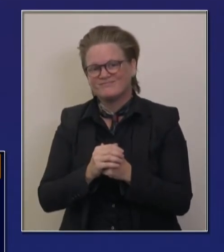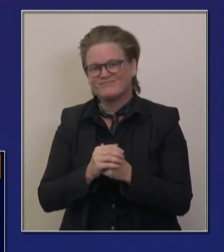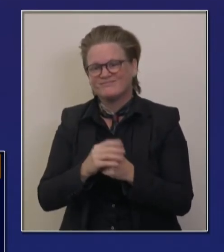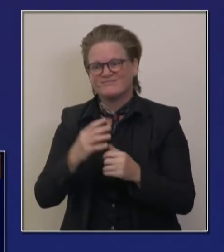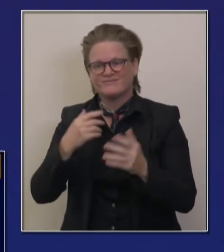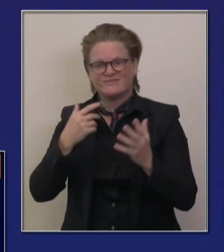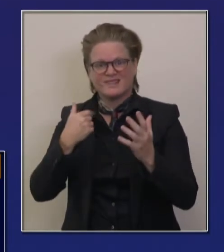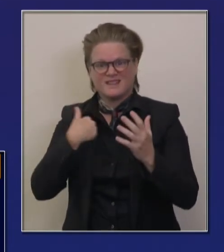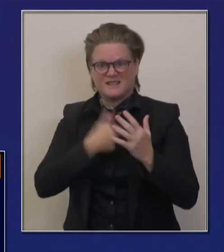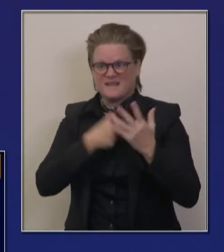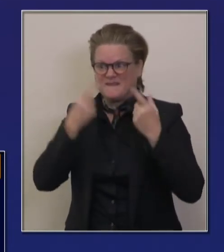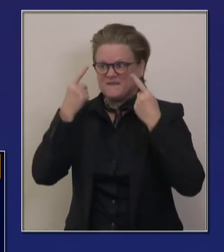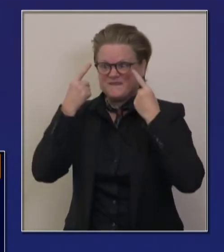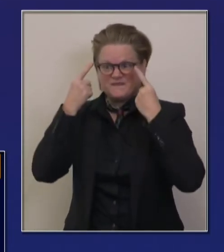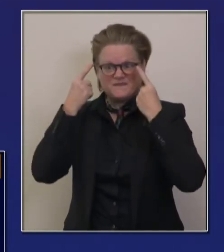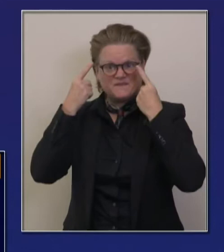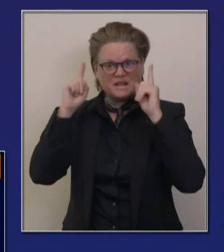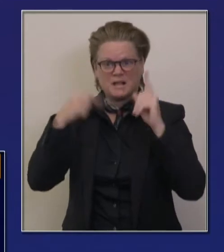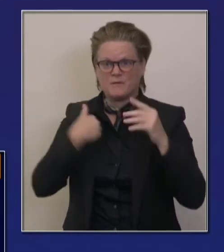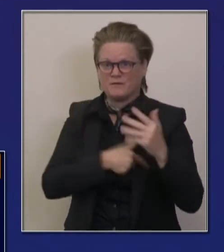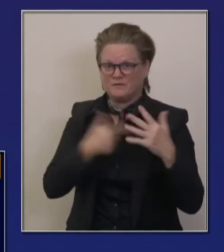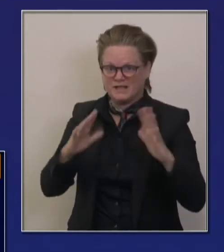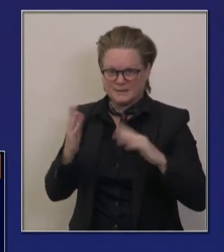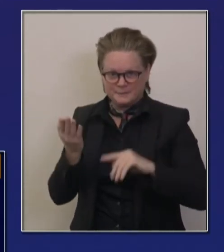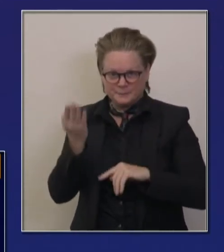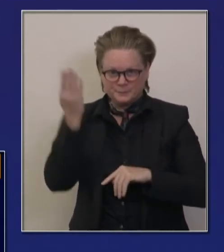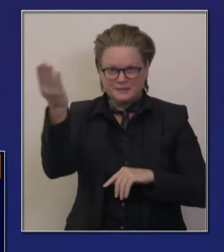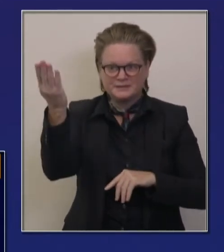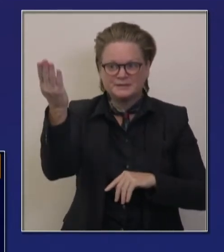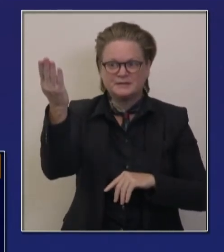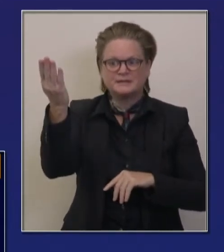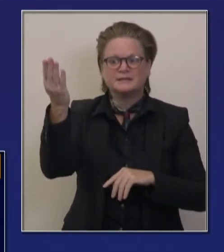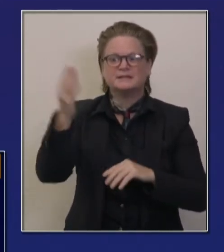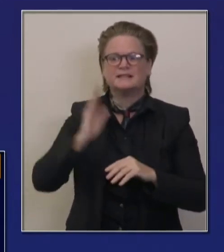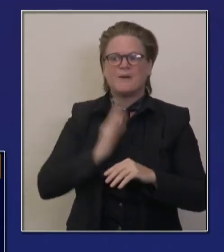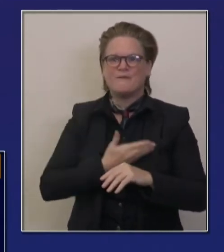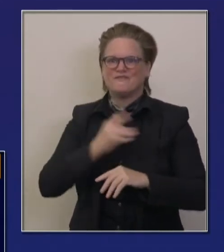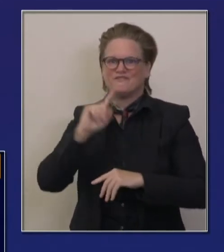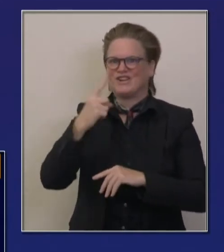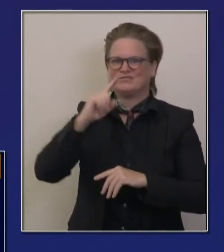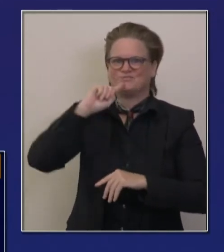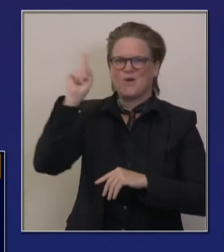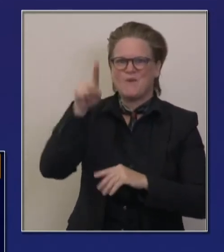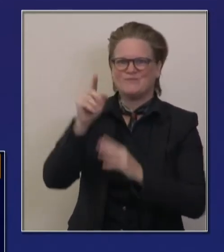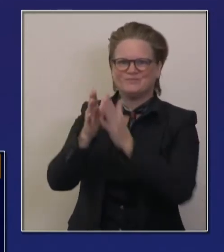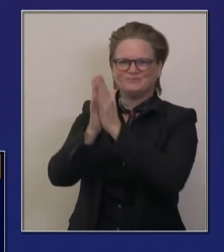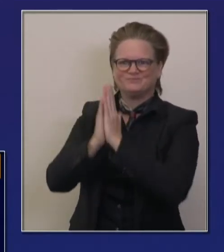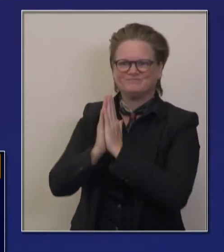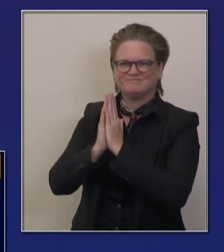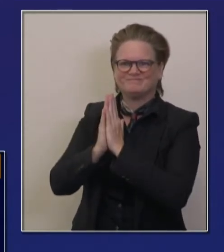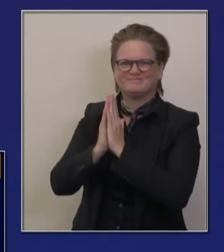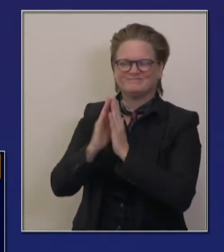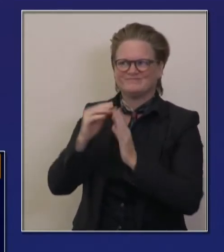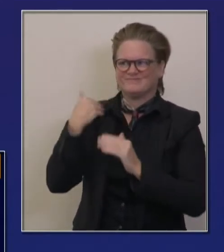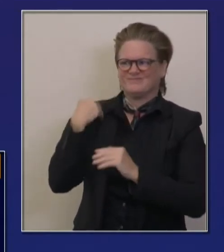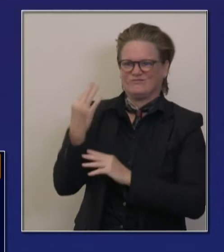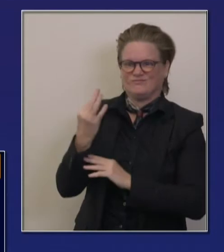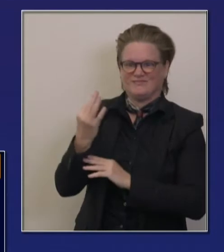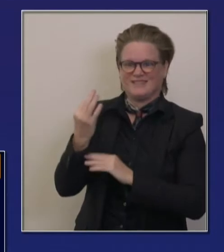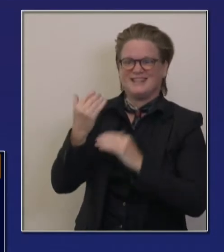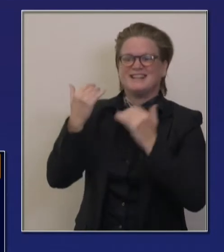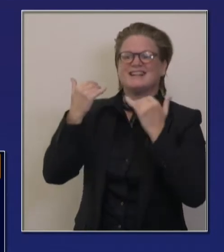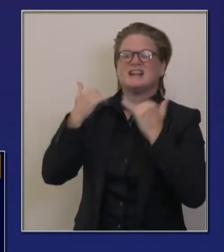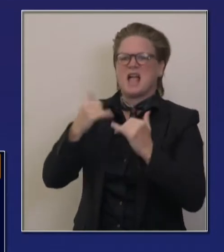had submitted, uh, from our partners, our first orders that was done last Friday, some more orders coming in this week, but the